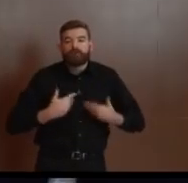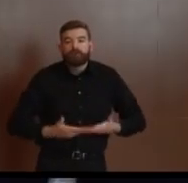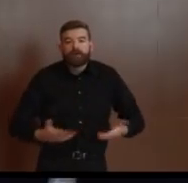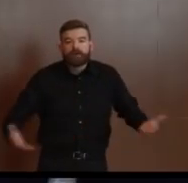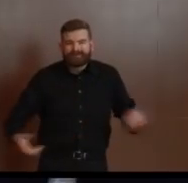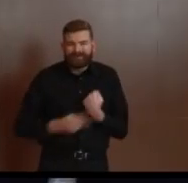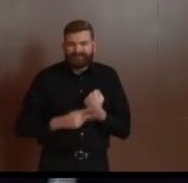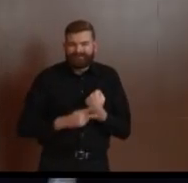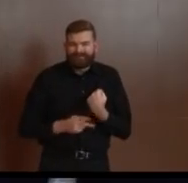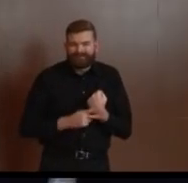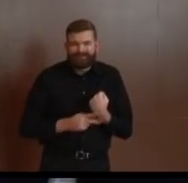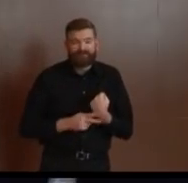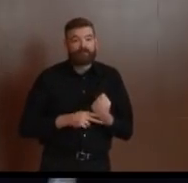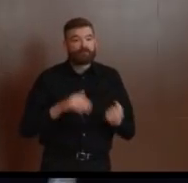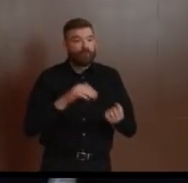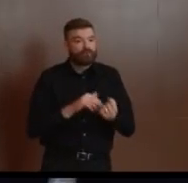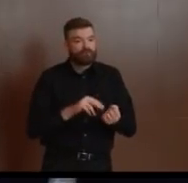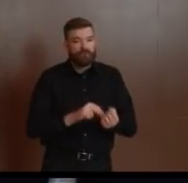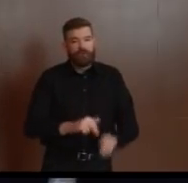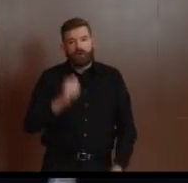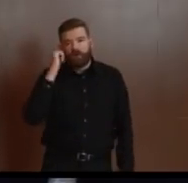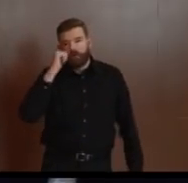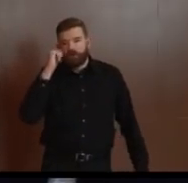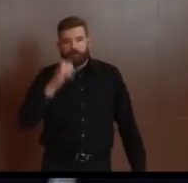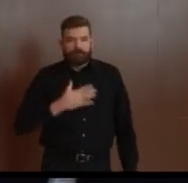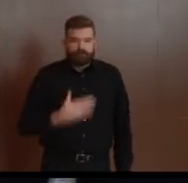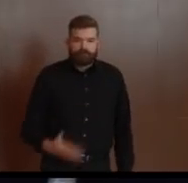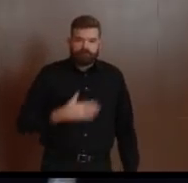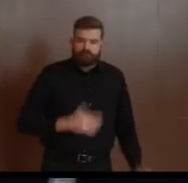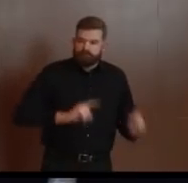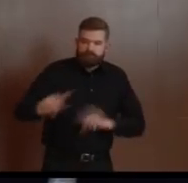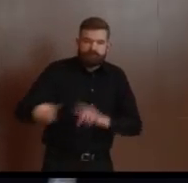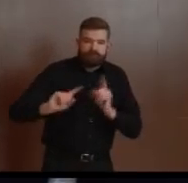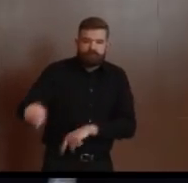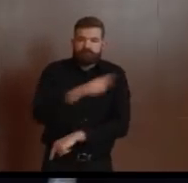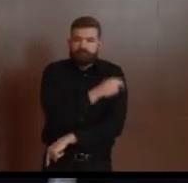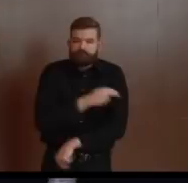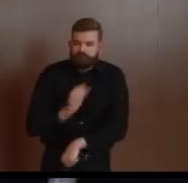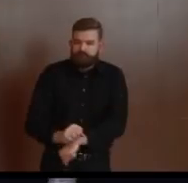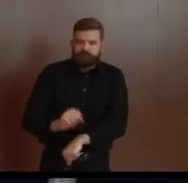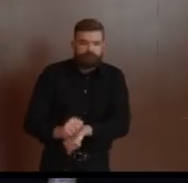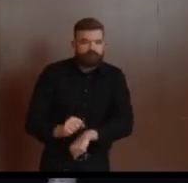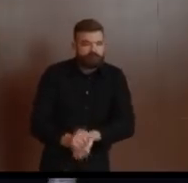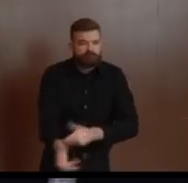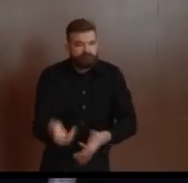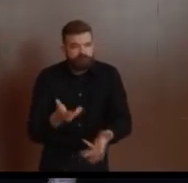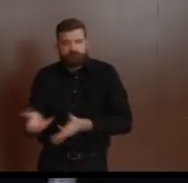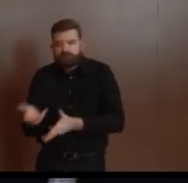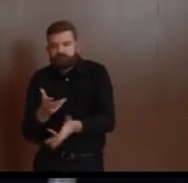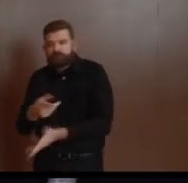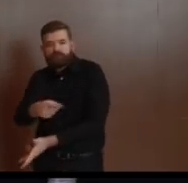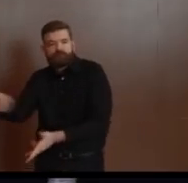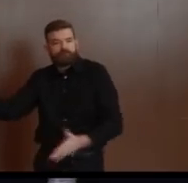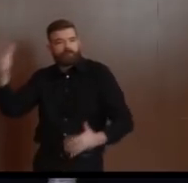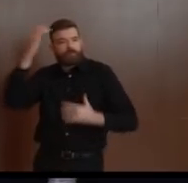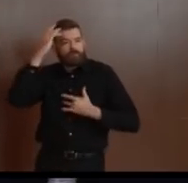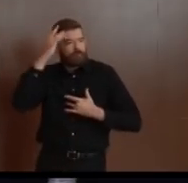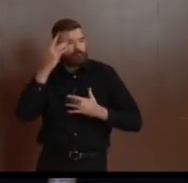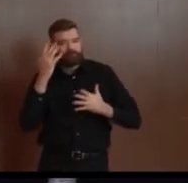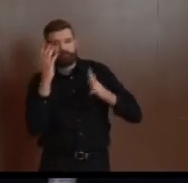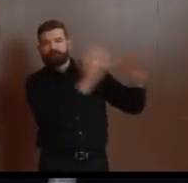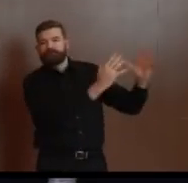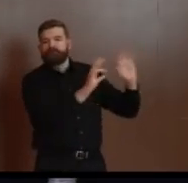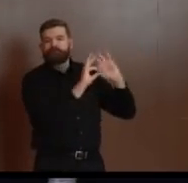individuals, sick patients, and leaving their loved ones at home. So this is our part. This is what we can do.